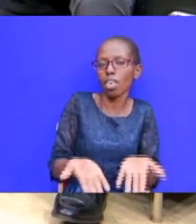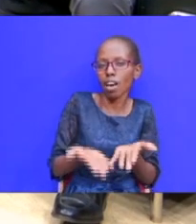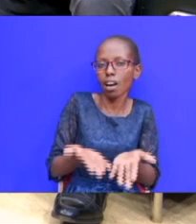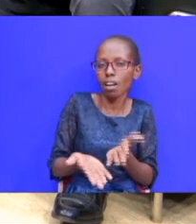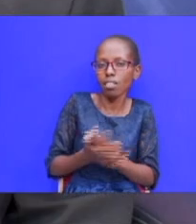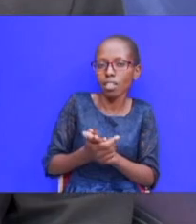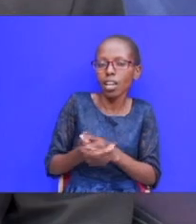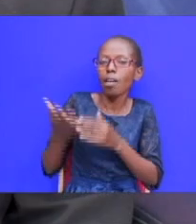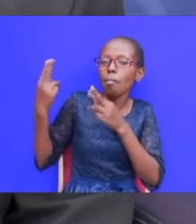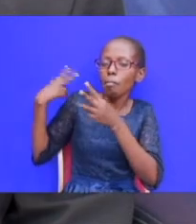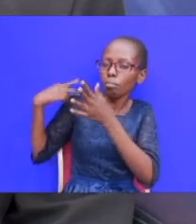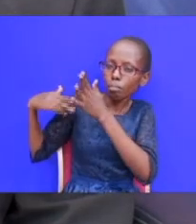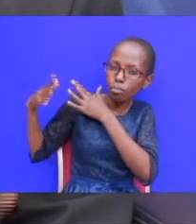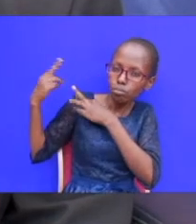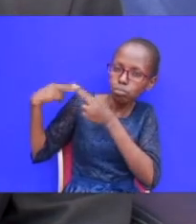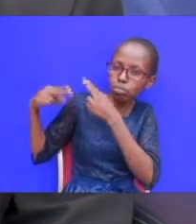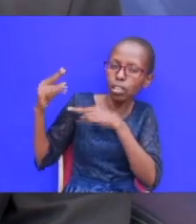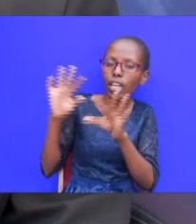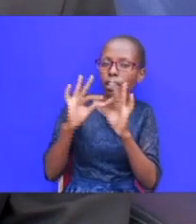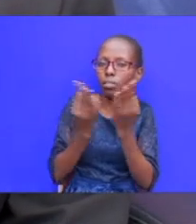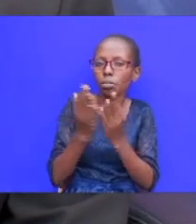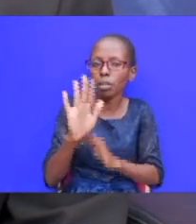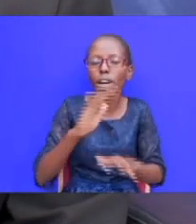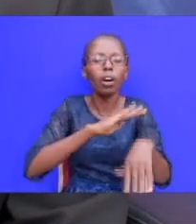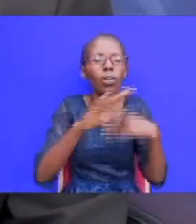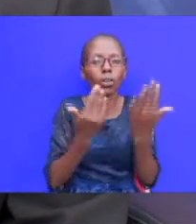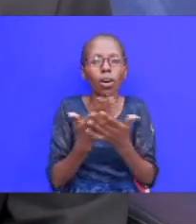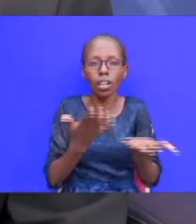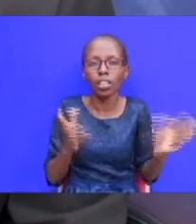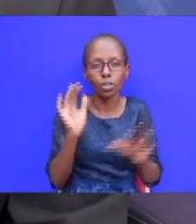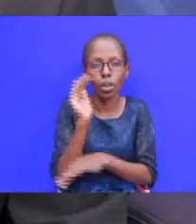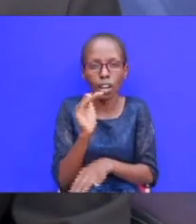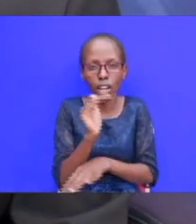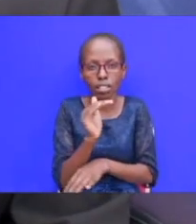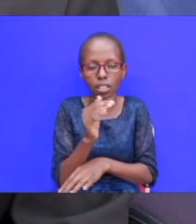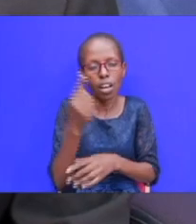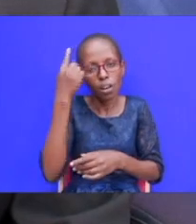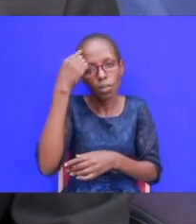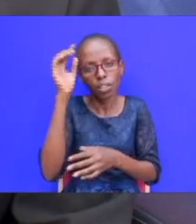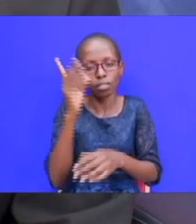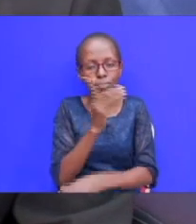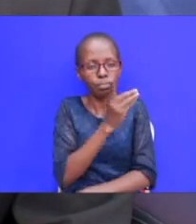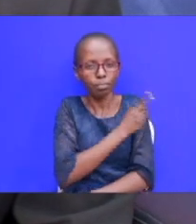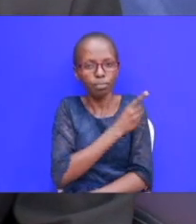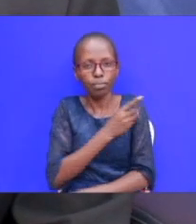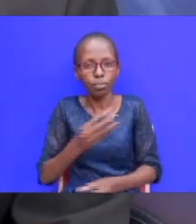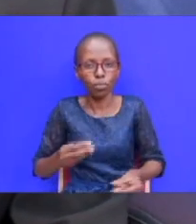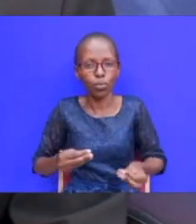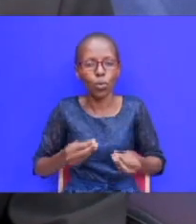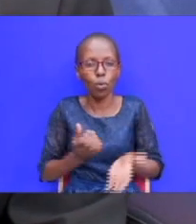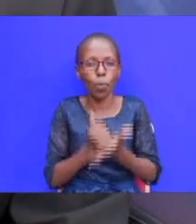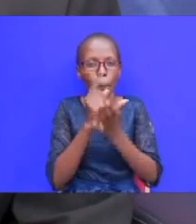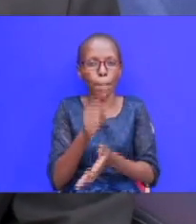background and everything your family and all other things you are being asked for the for the doctor to help you to prescribe the right